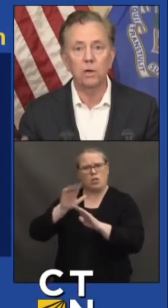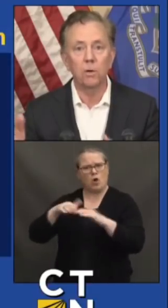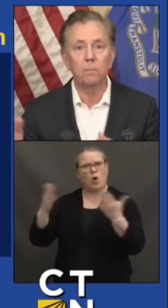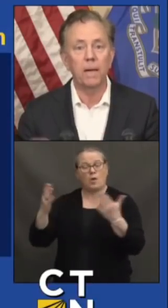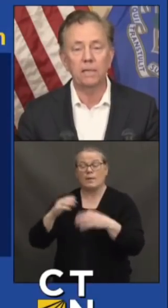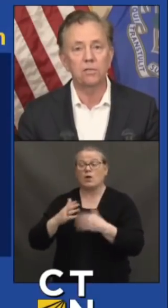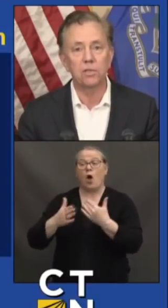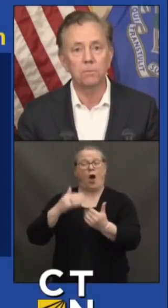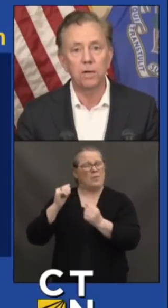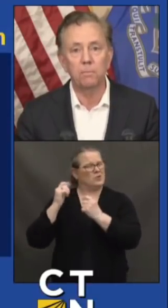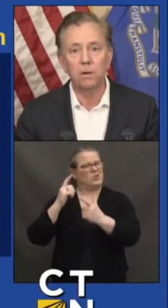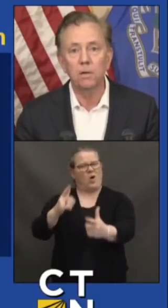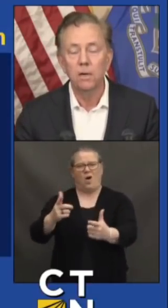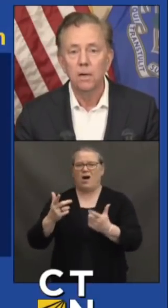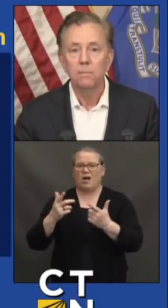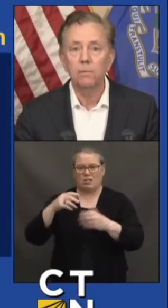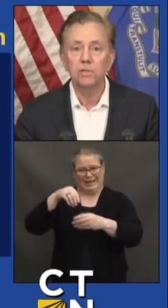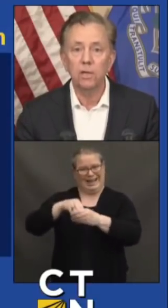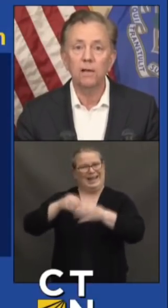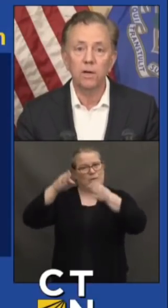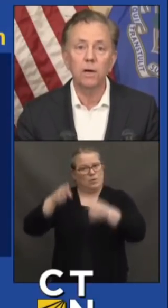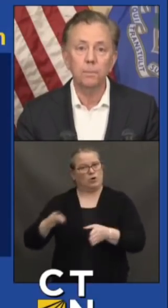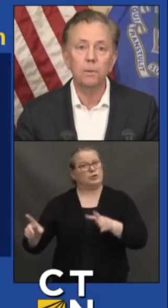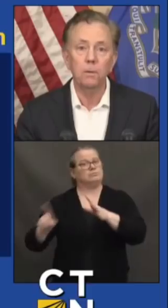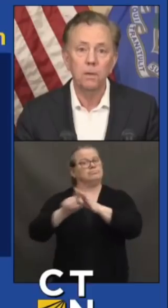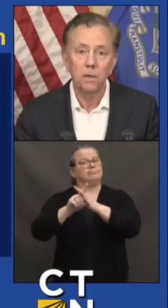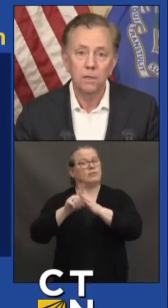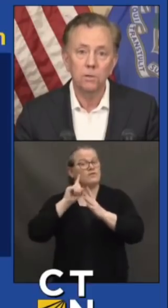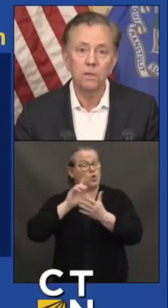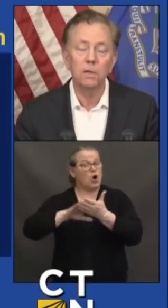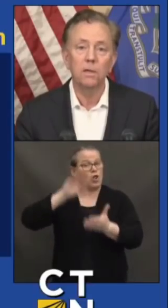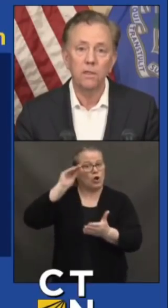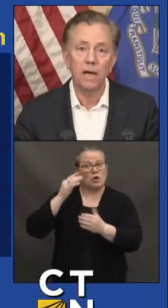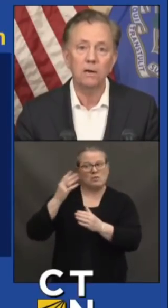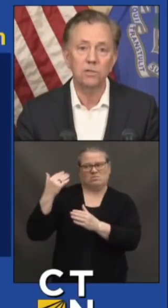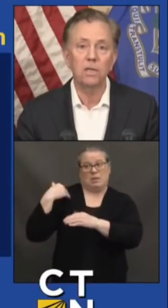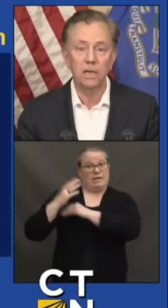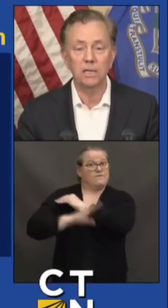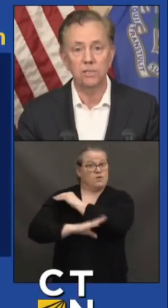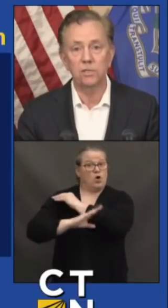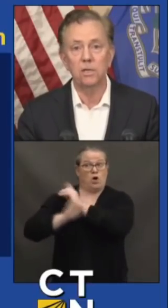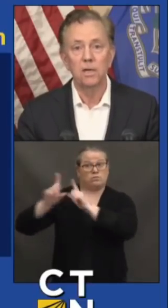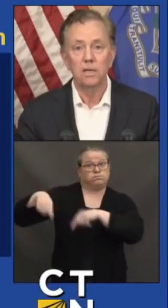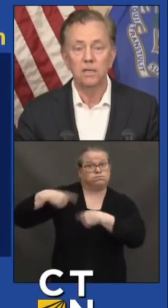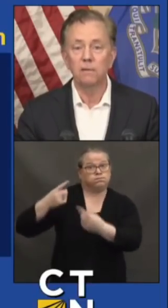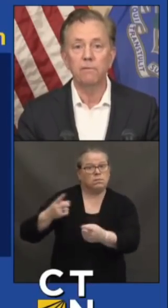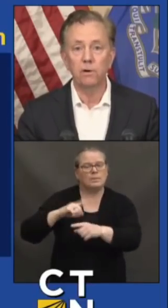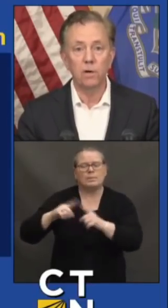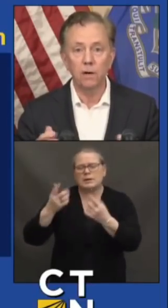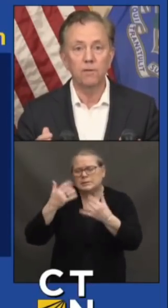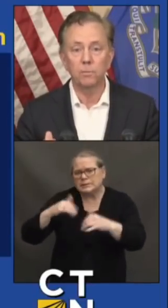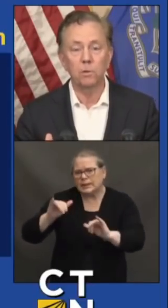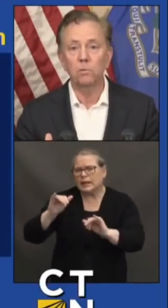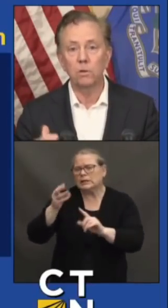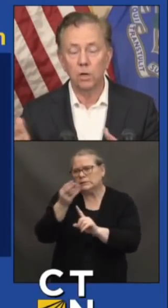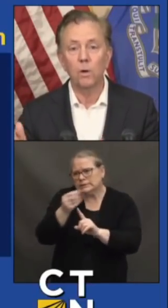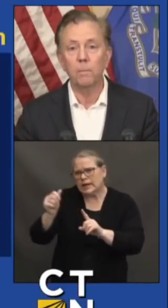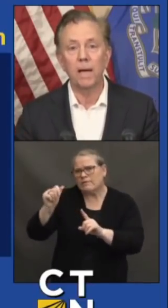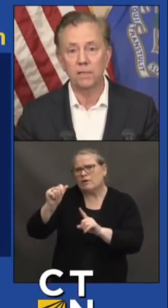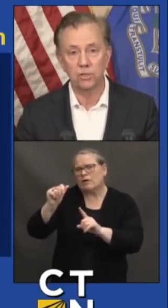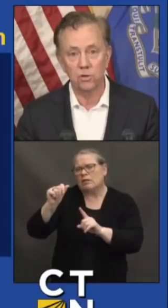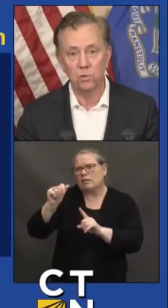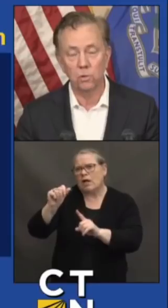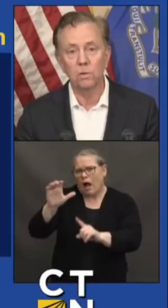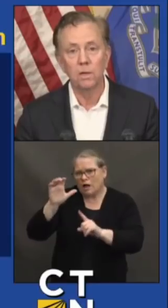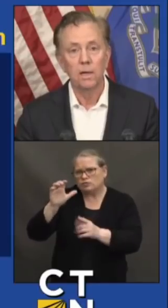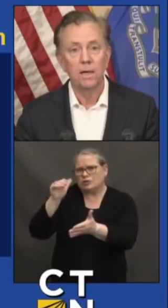learning going back to September. But we still have a couple hundred thousand kids that didn't feel comfortable going